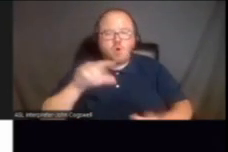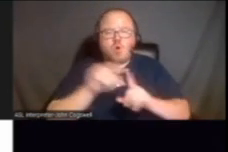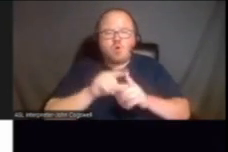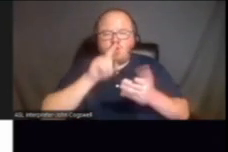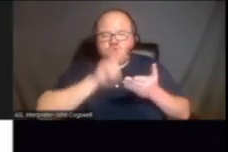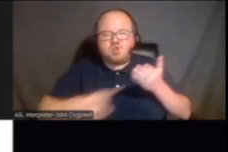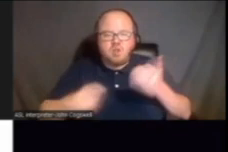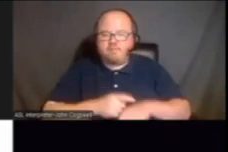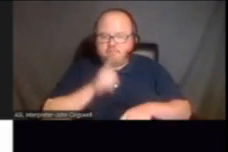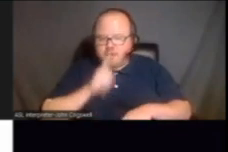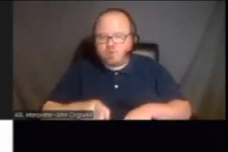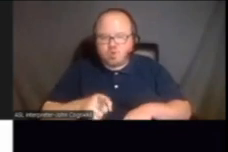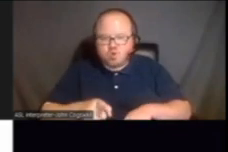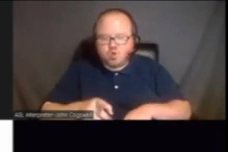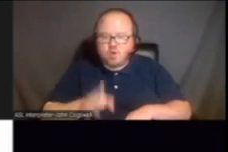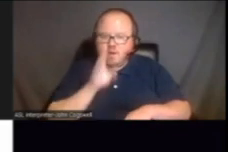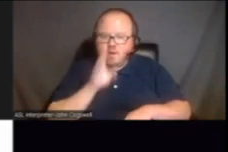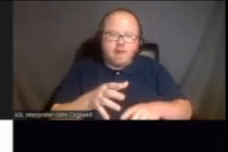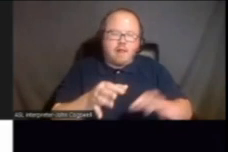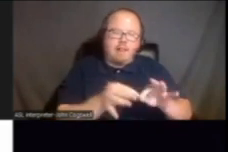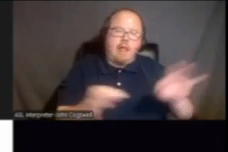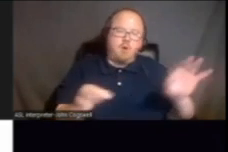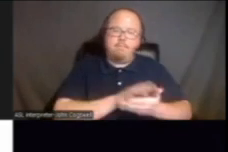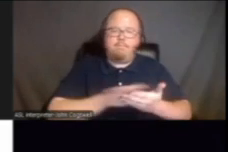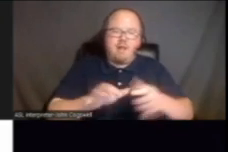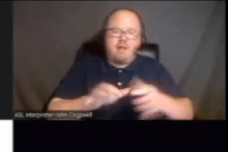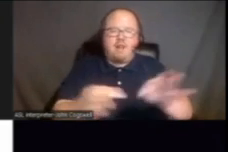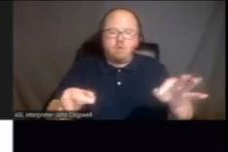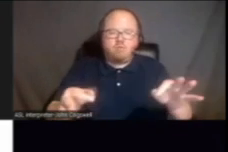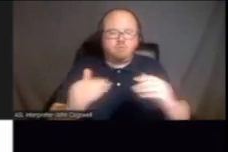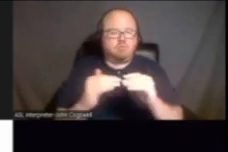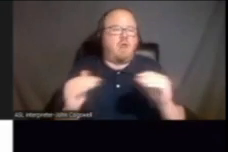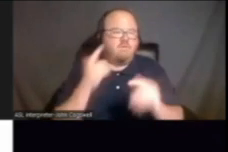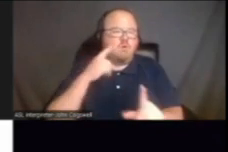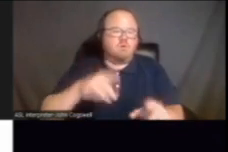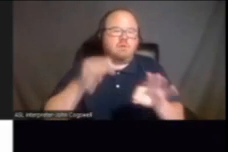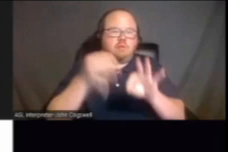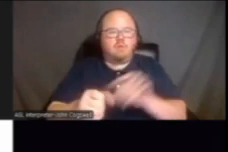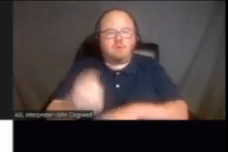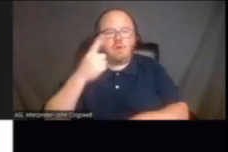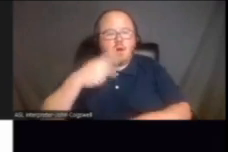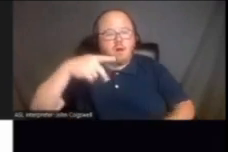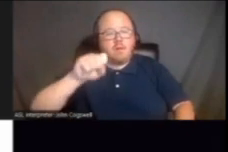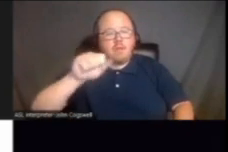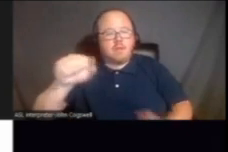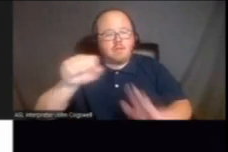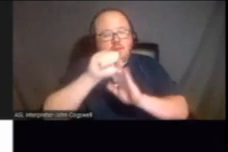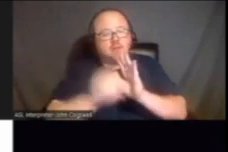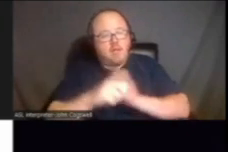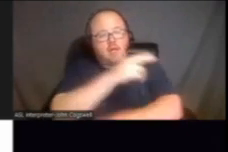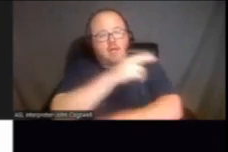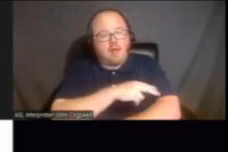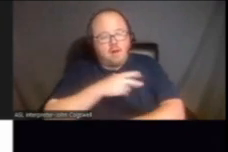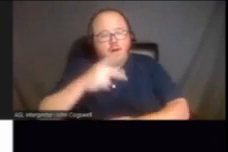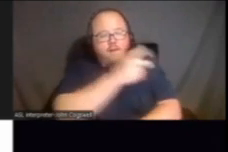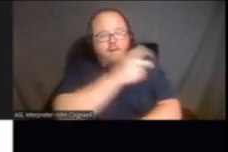sure that it is at the plain language level for them to understand. As for our PSA state hospitals, patients' rights,